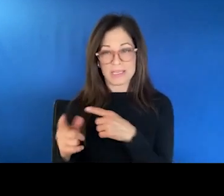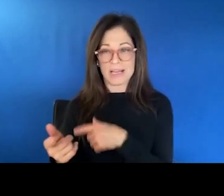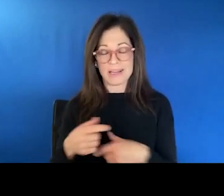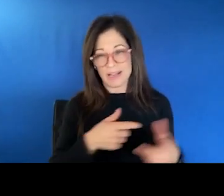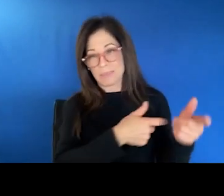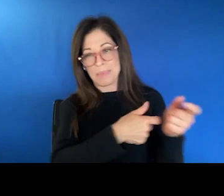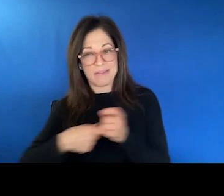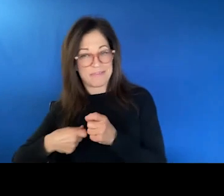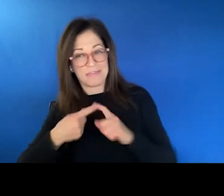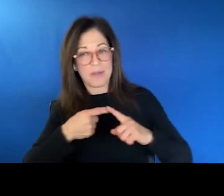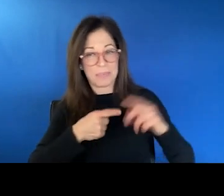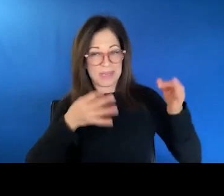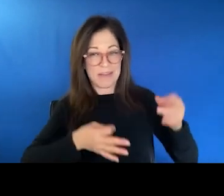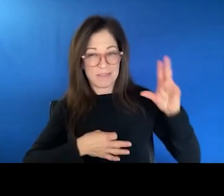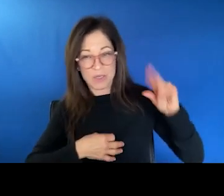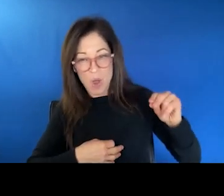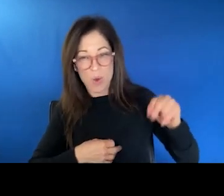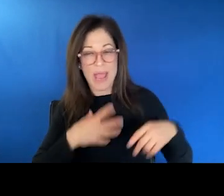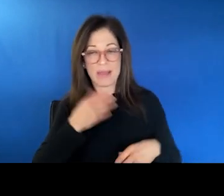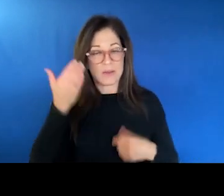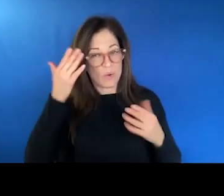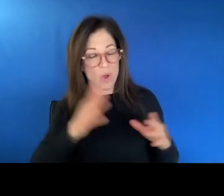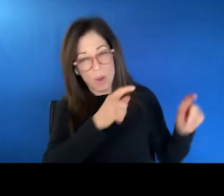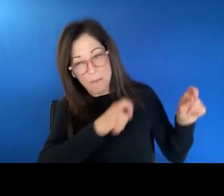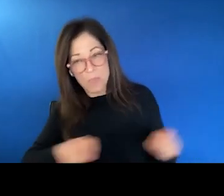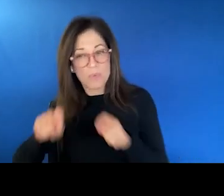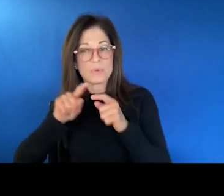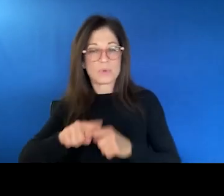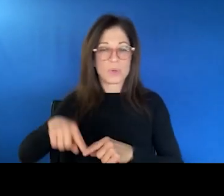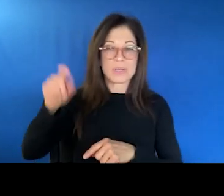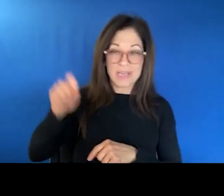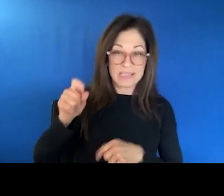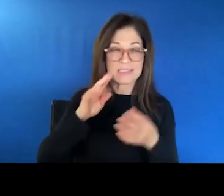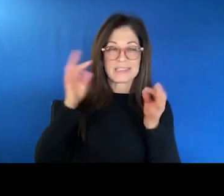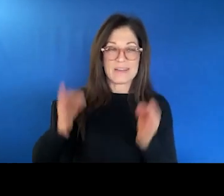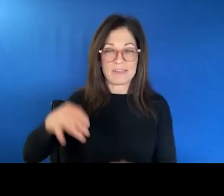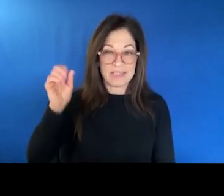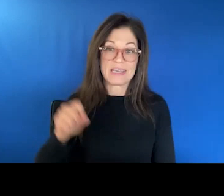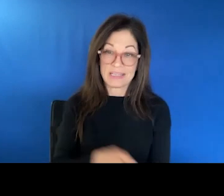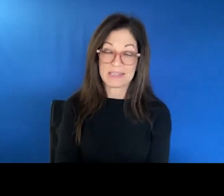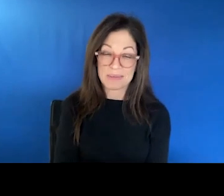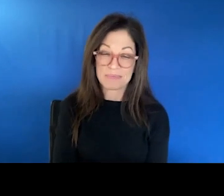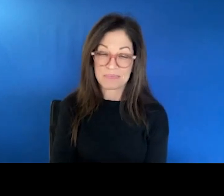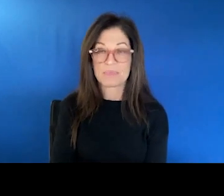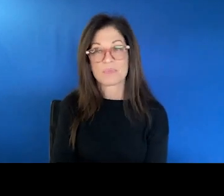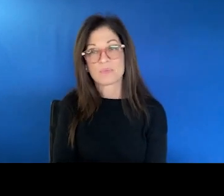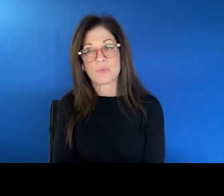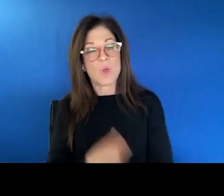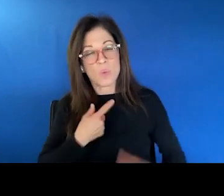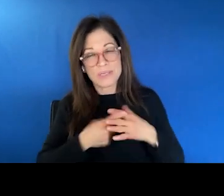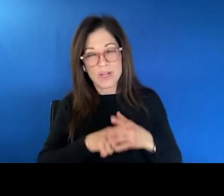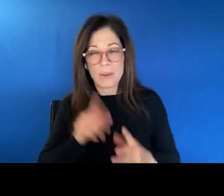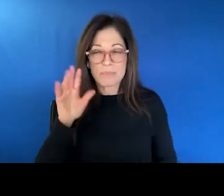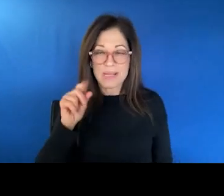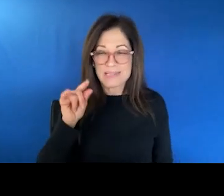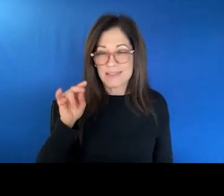and the don't nose into the yeses and definitely yeses. So we started at a baseline of 2.3,